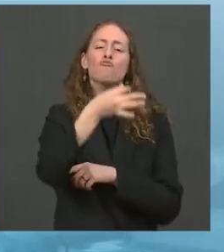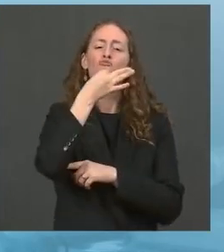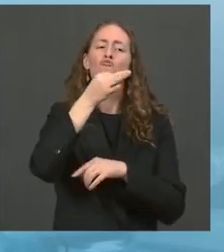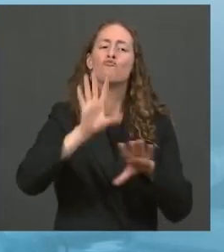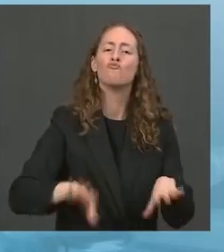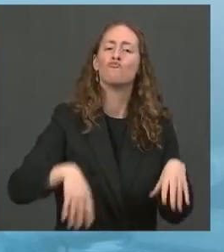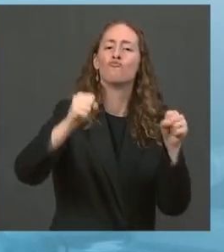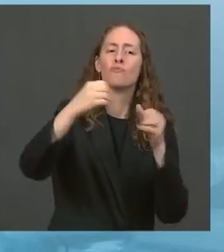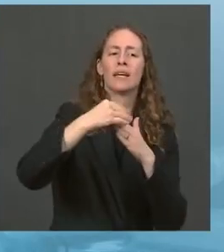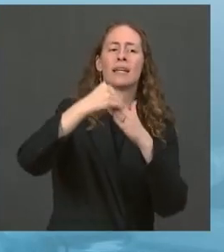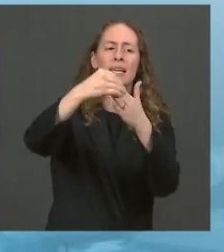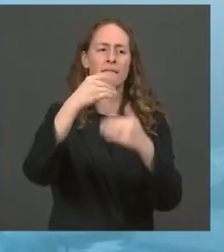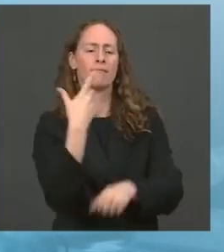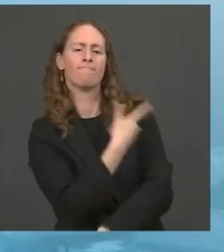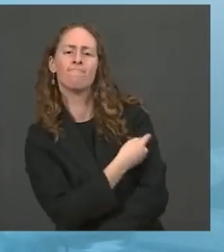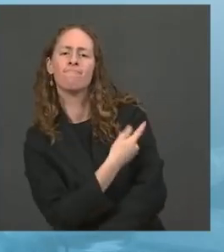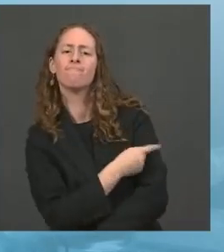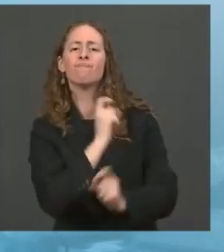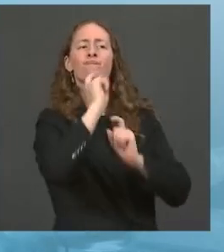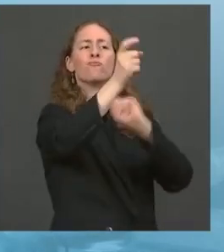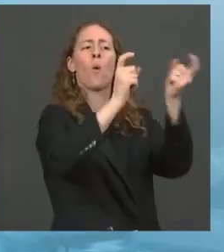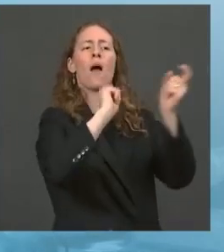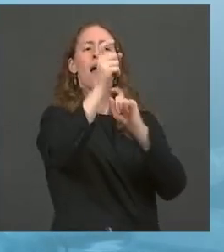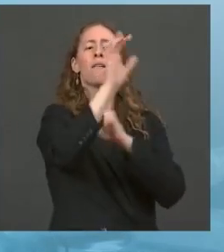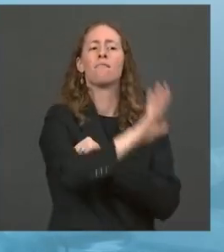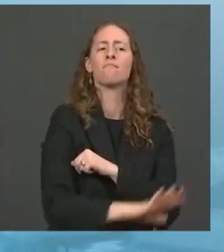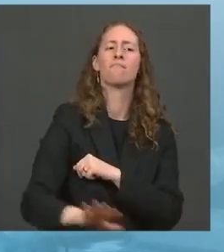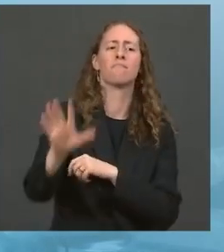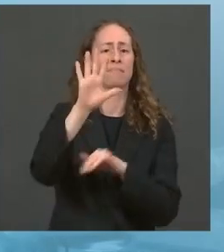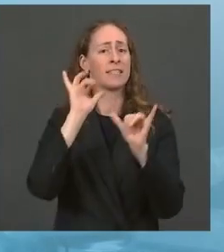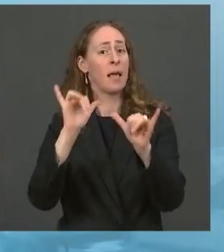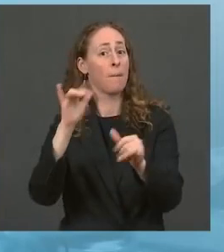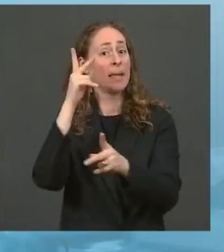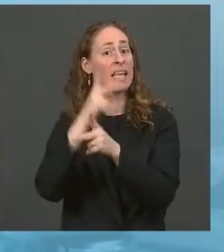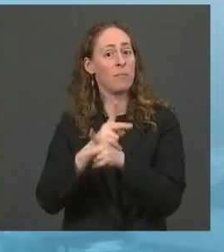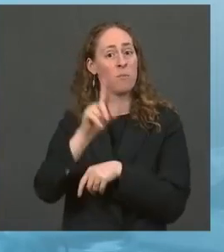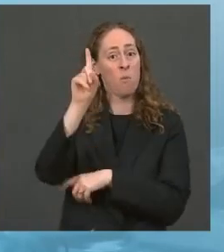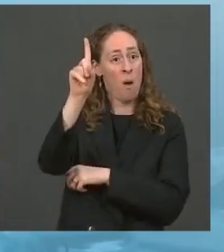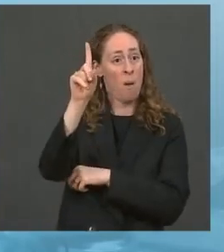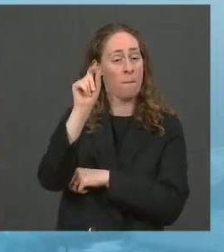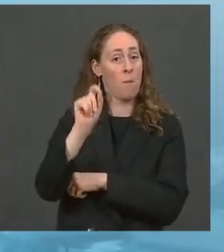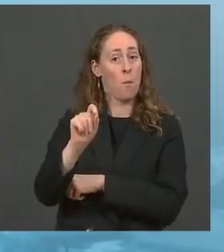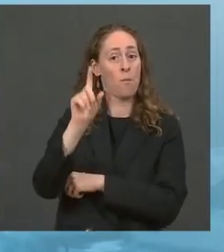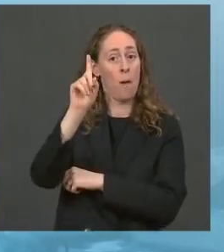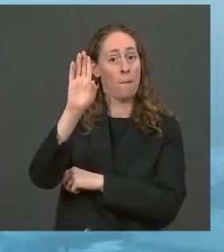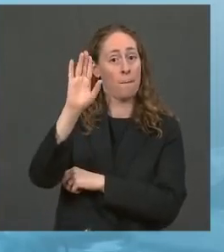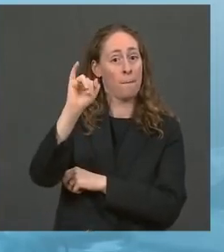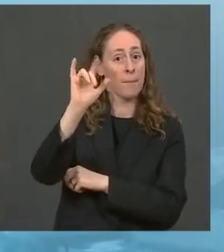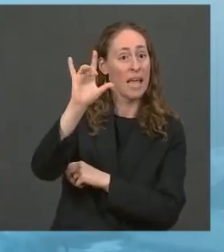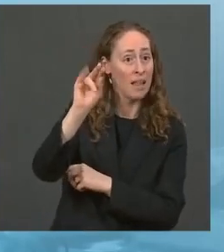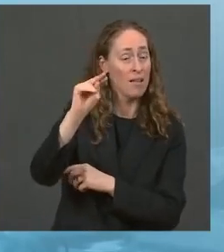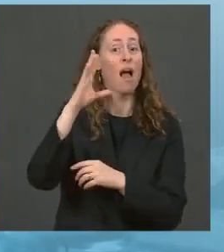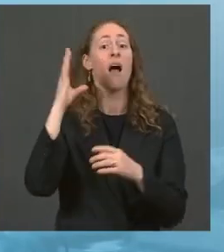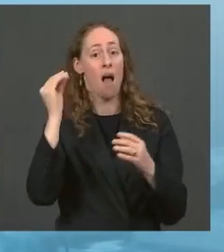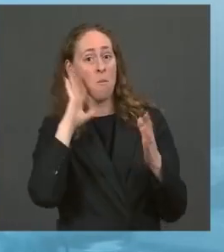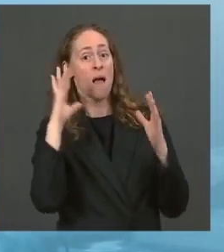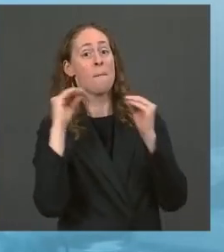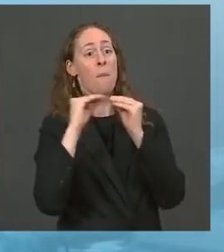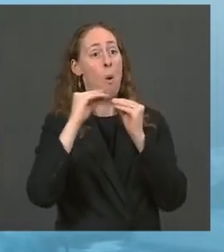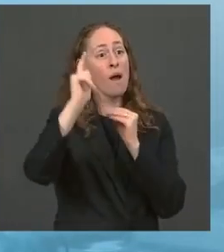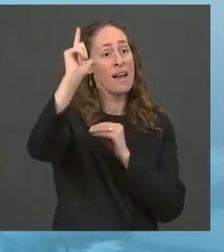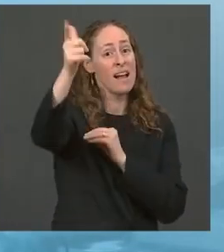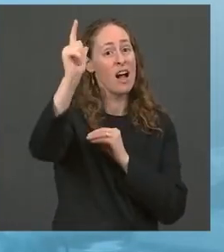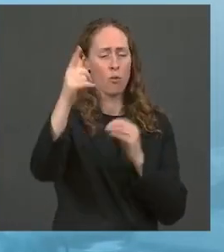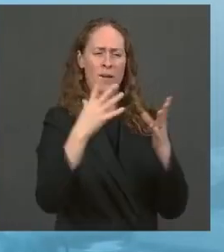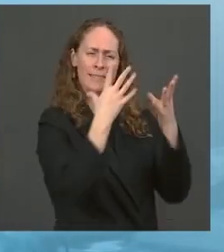vaccine donations, 1.1 billion and counting, so we can defeat COVID-19 together. And we'll continue